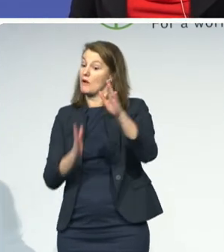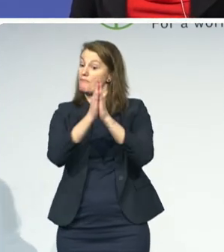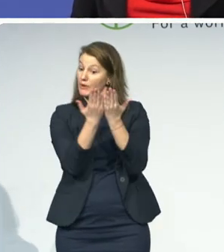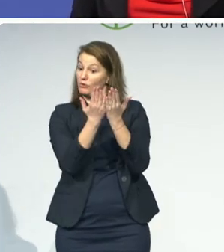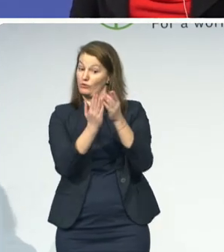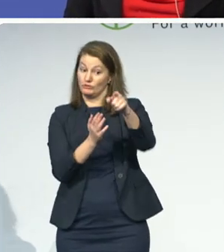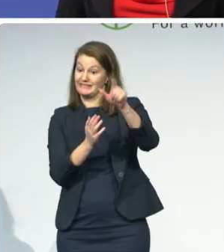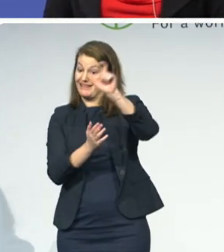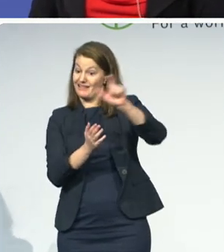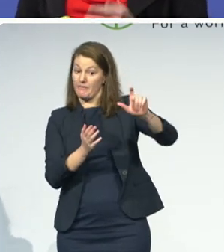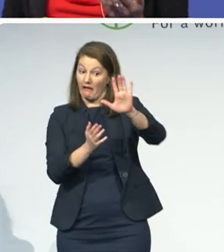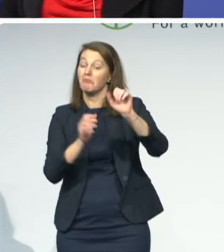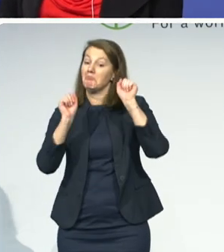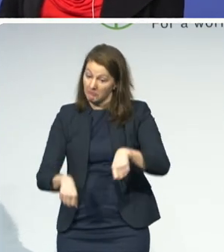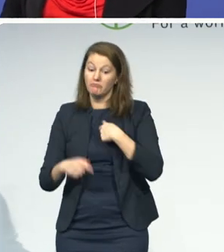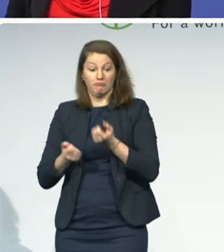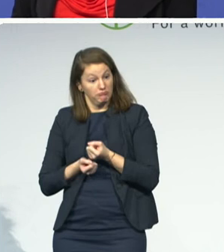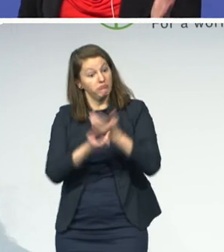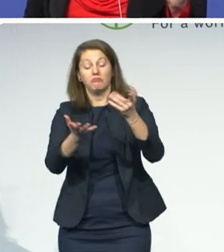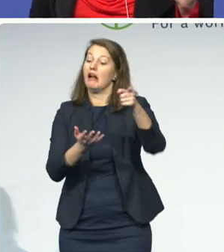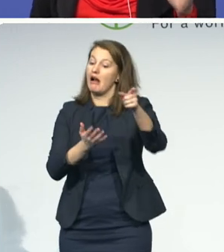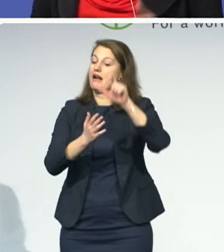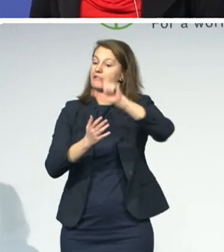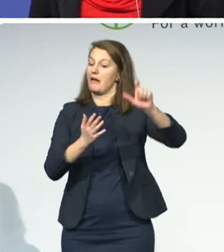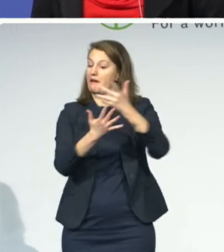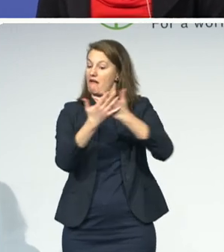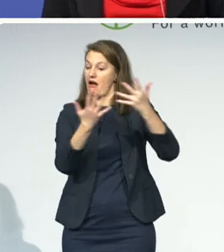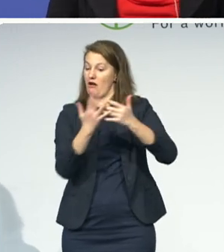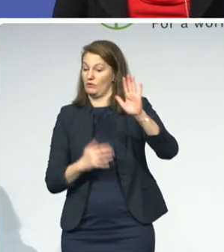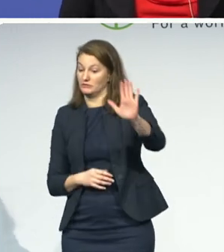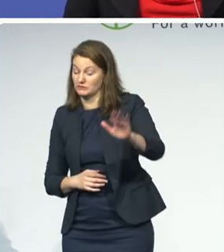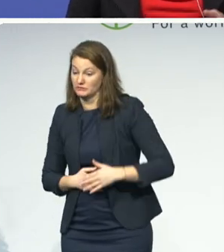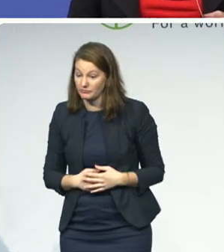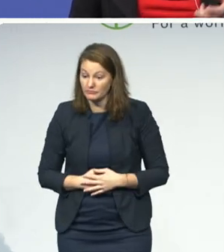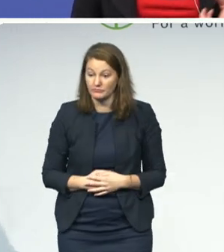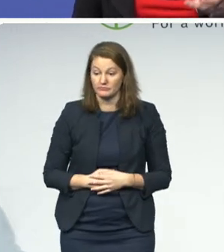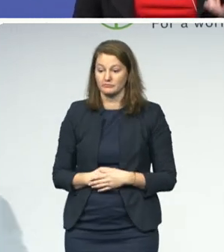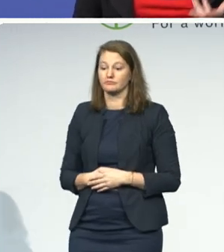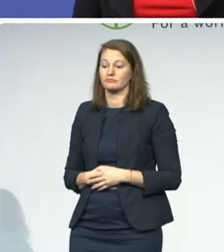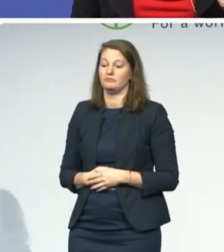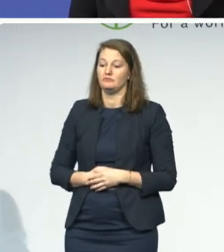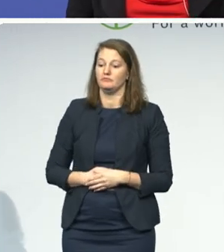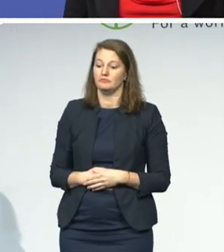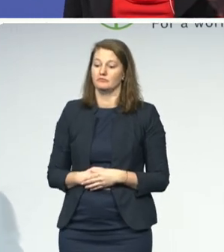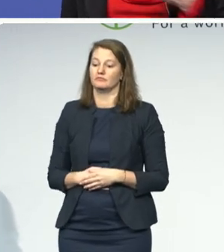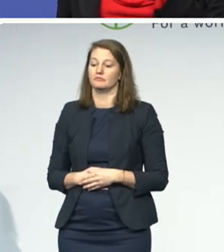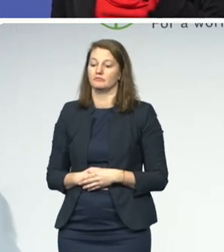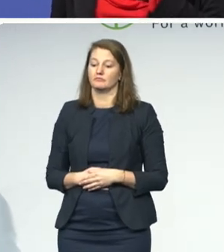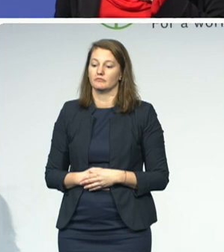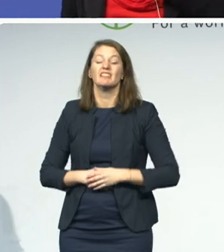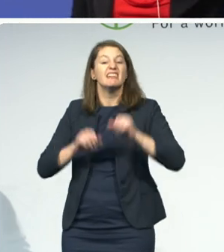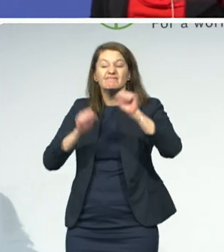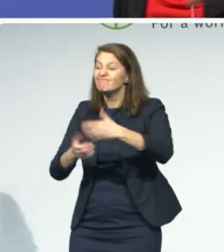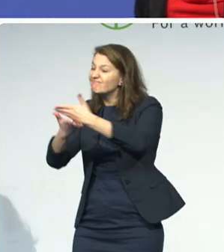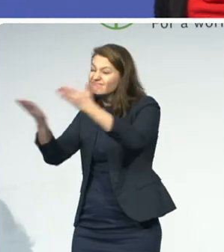in Nepal can access, and then if they're qualified with those disabilities I talked about, they can actually download books that we have